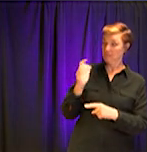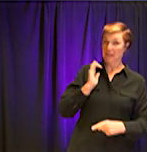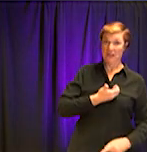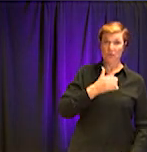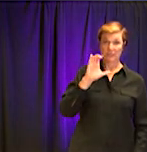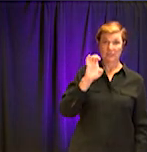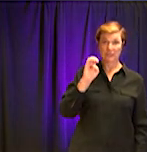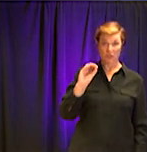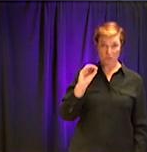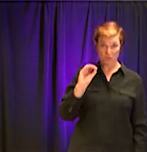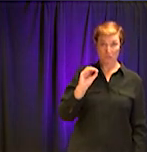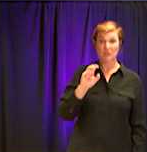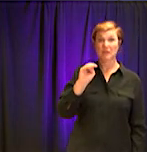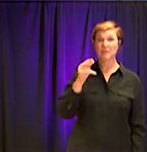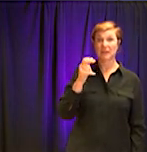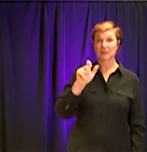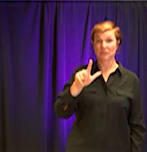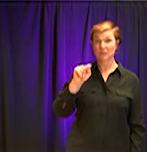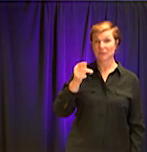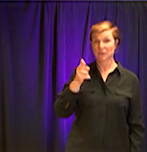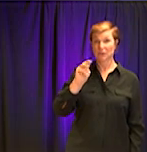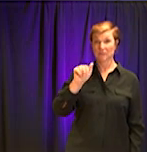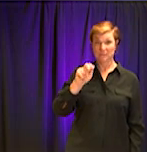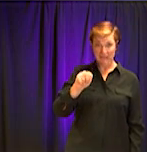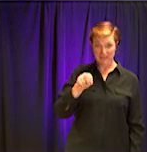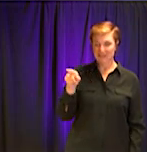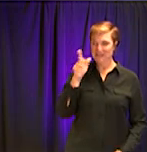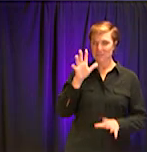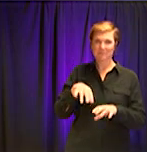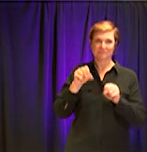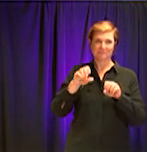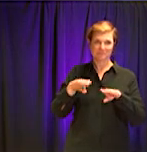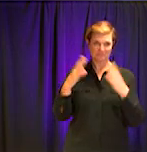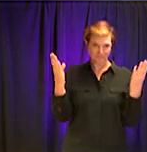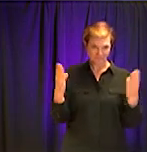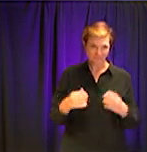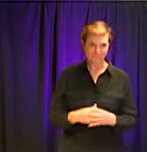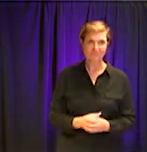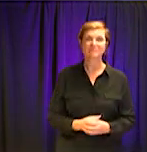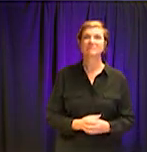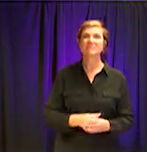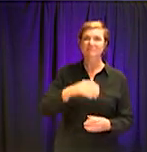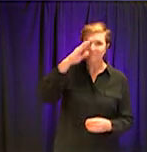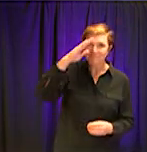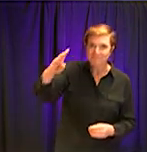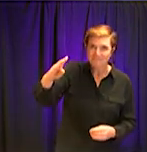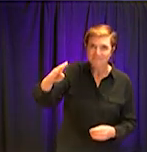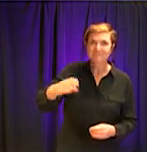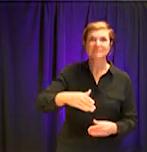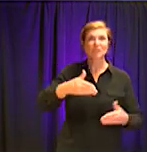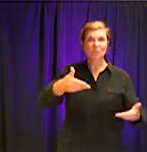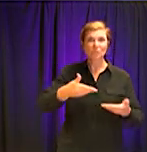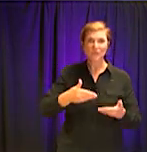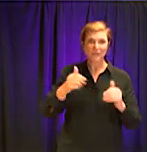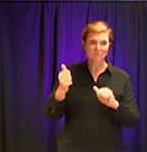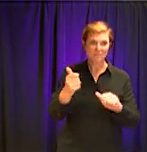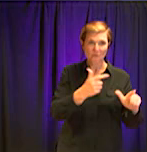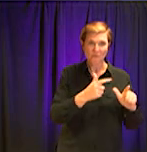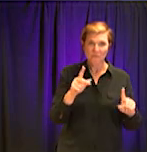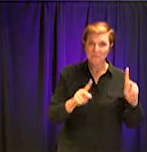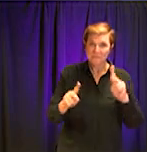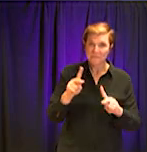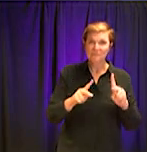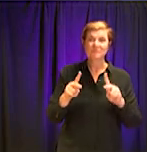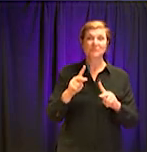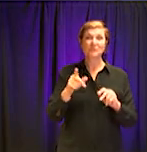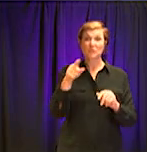open our program. Good afternoon. Good evening. And I would like to welcome all the viewers, those who are engaging and